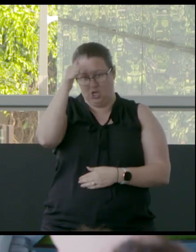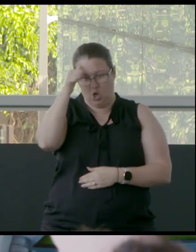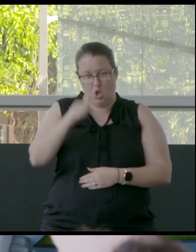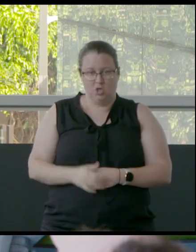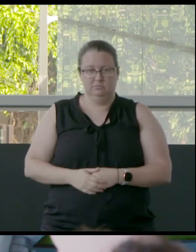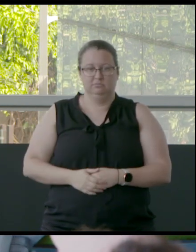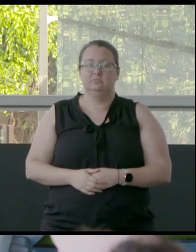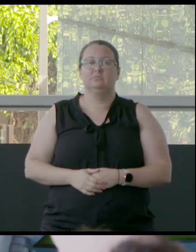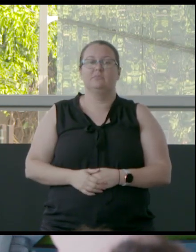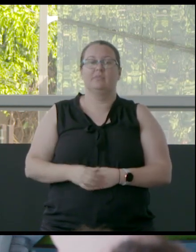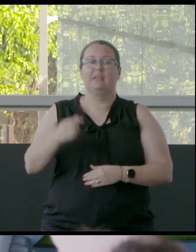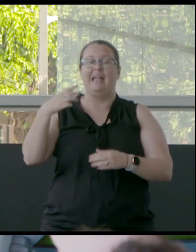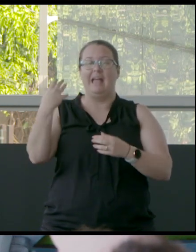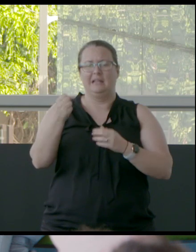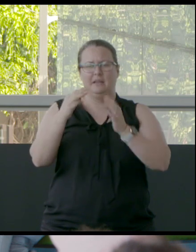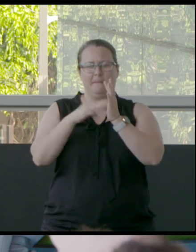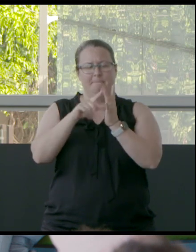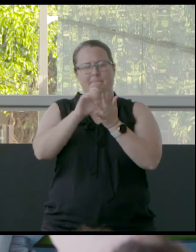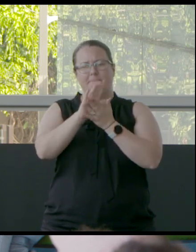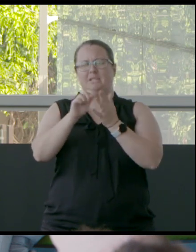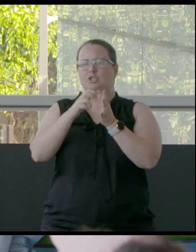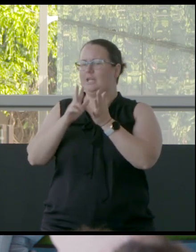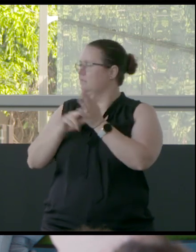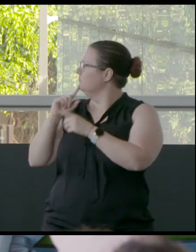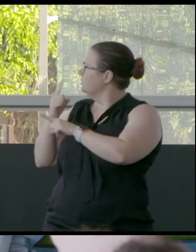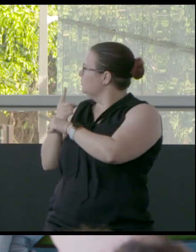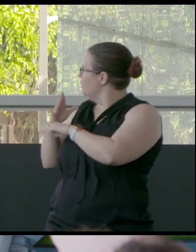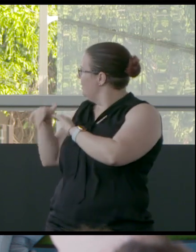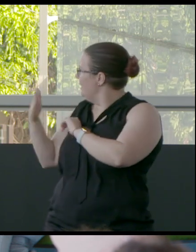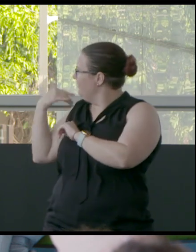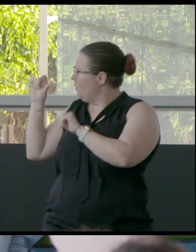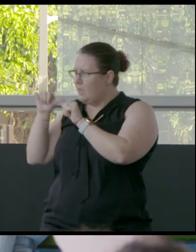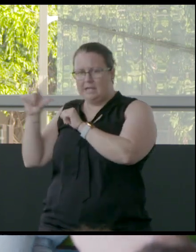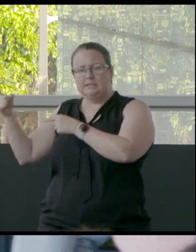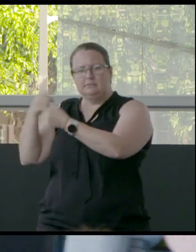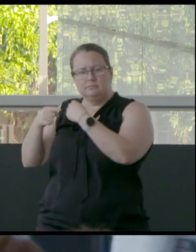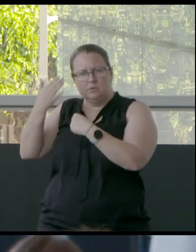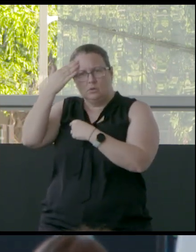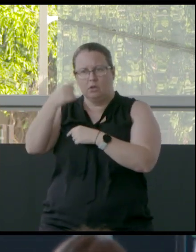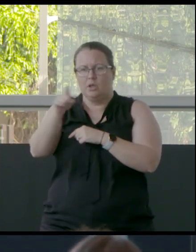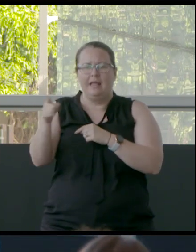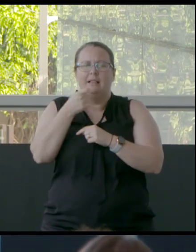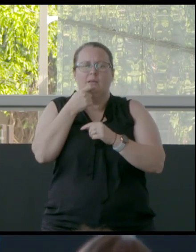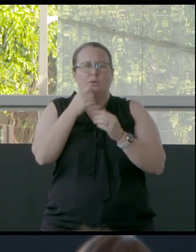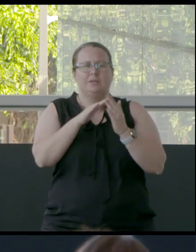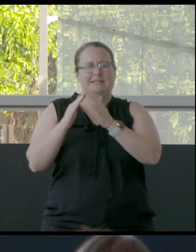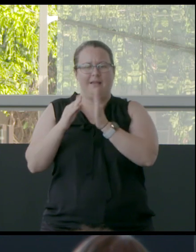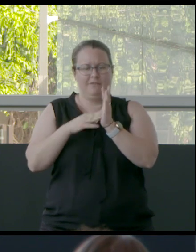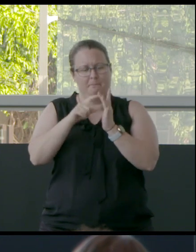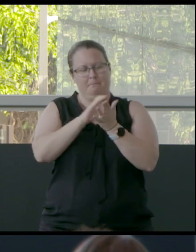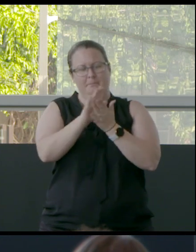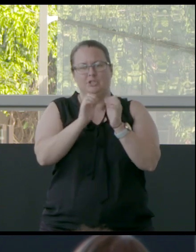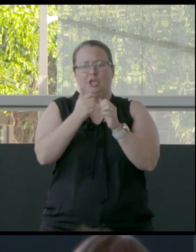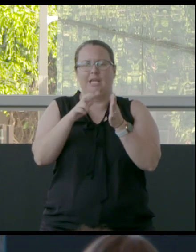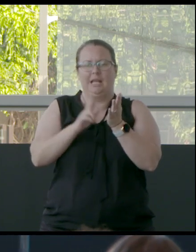the case in Michigan, Aunty was saying earlier, like I don't know if people know, but, you know, the little town of Michigan actually had a small victory